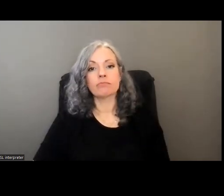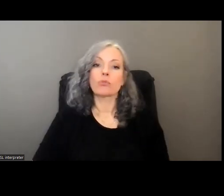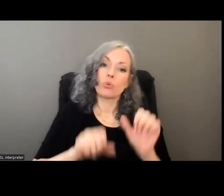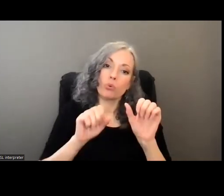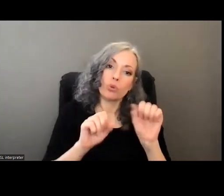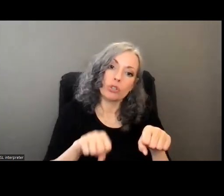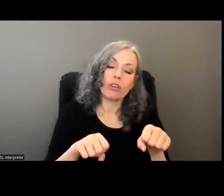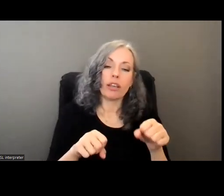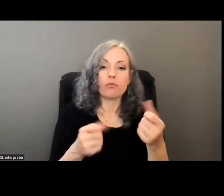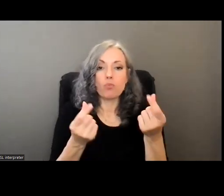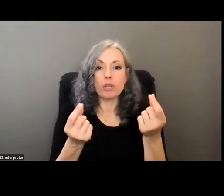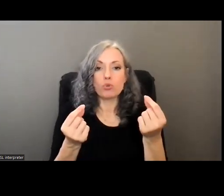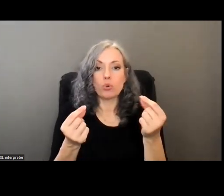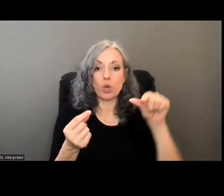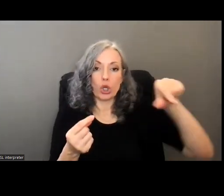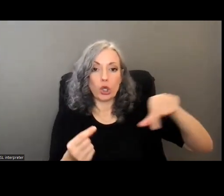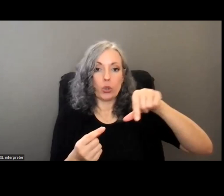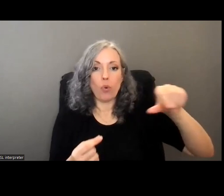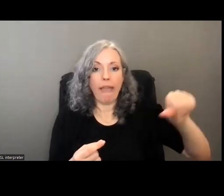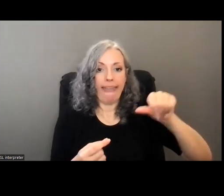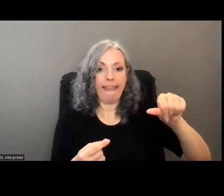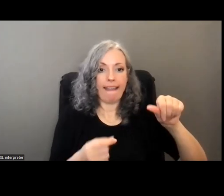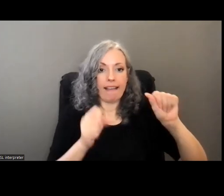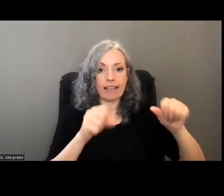question into the q a section as well